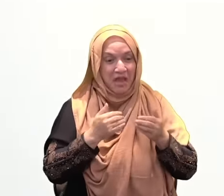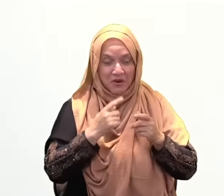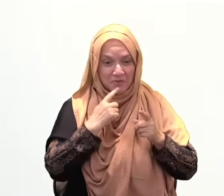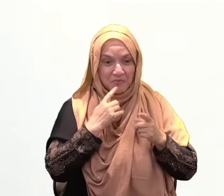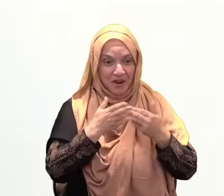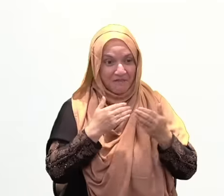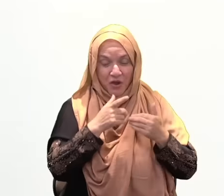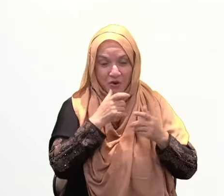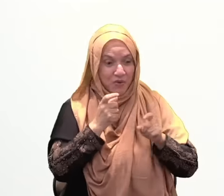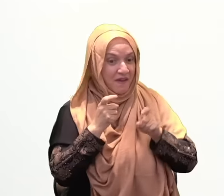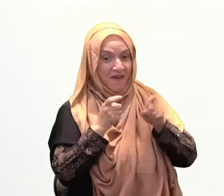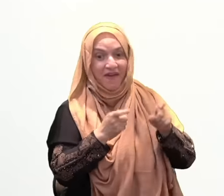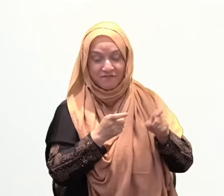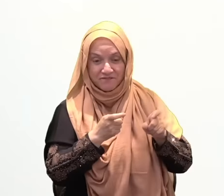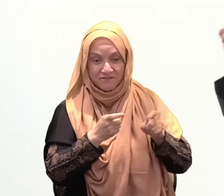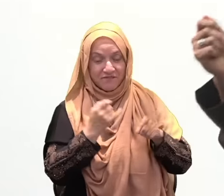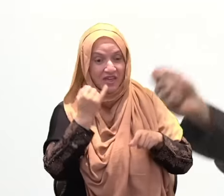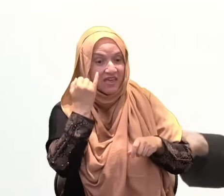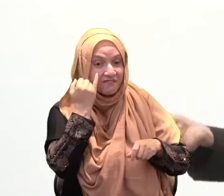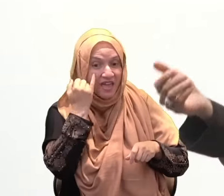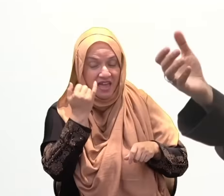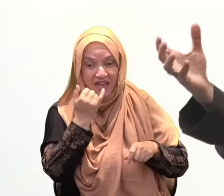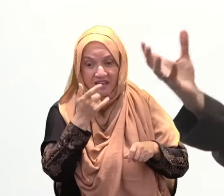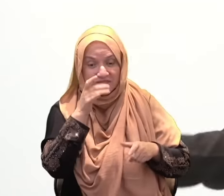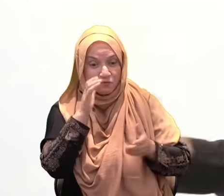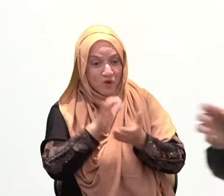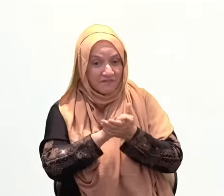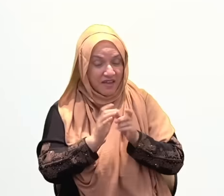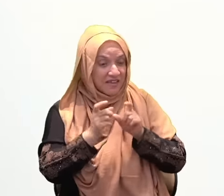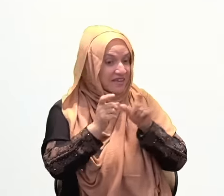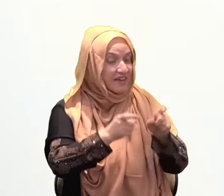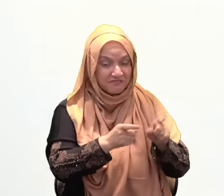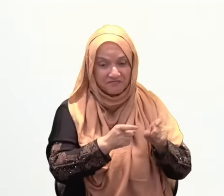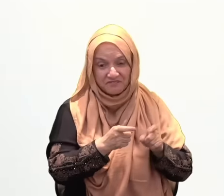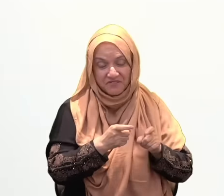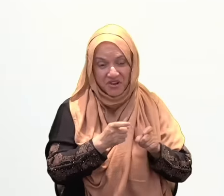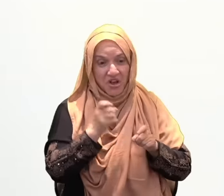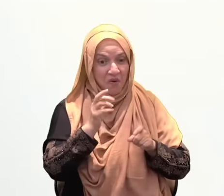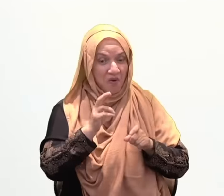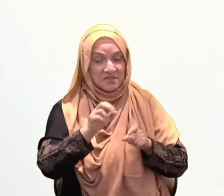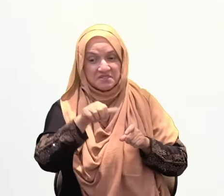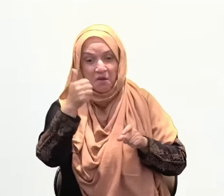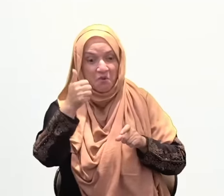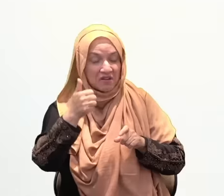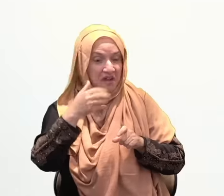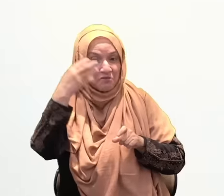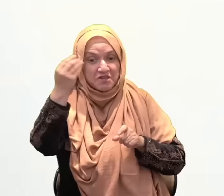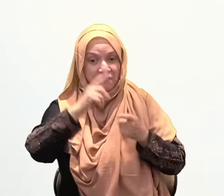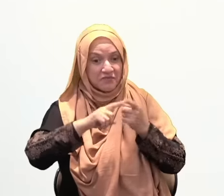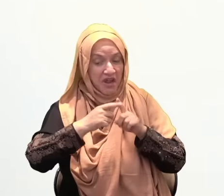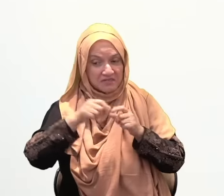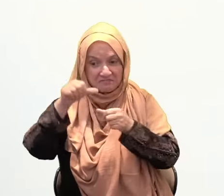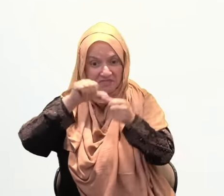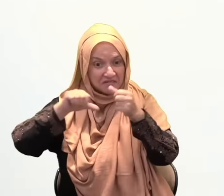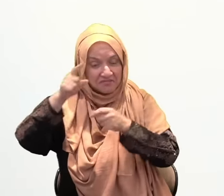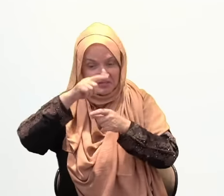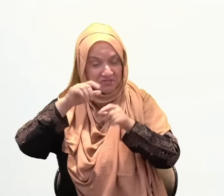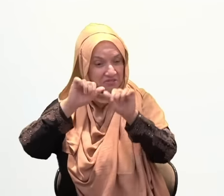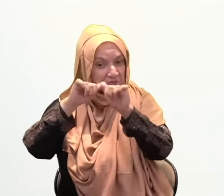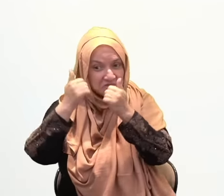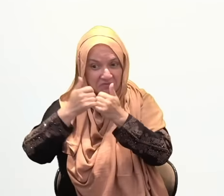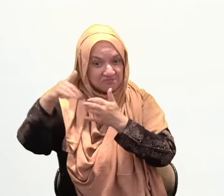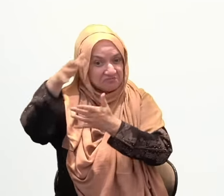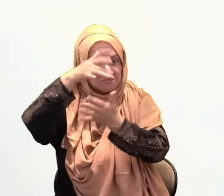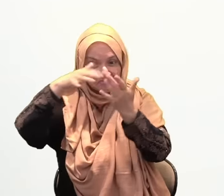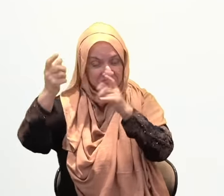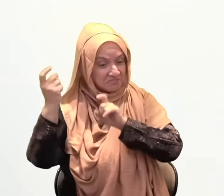his spouse put forward, whether it was someone who was from the poorest of society, or someone who was from the elite of society, if